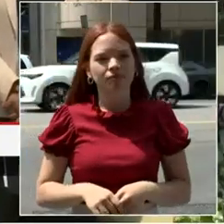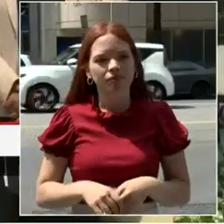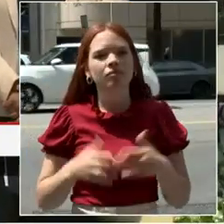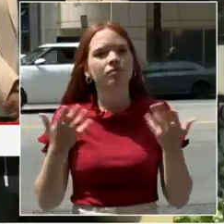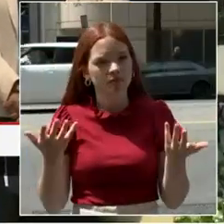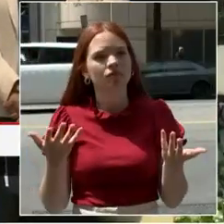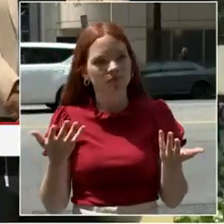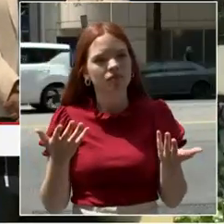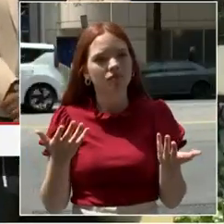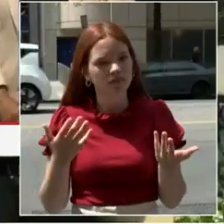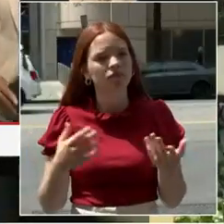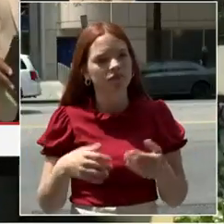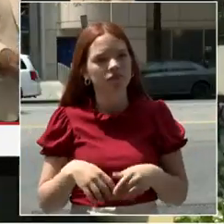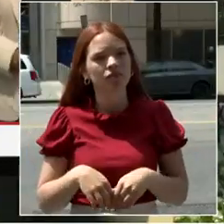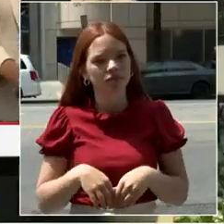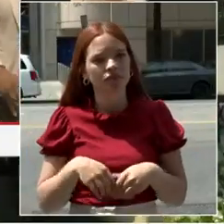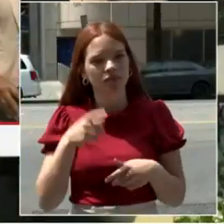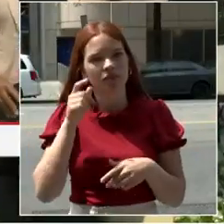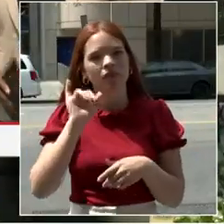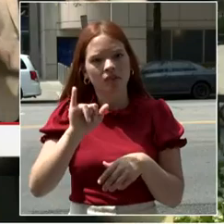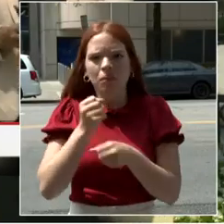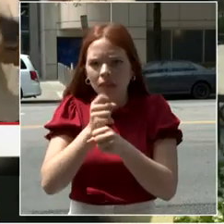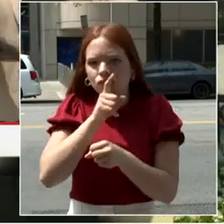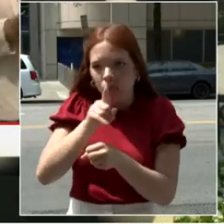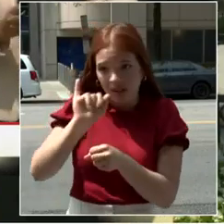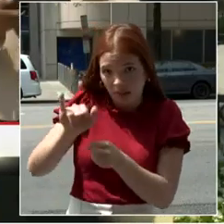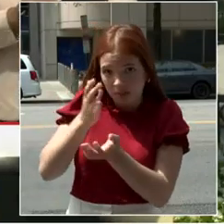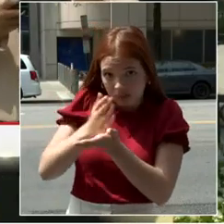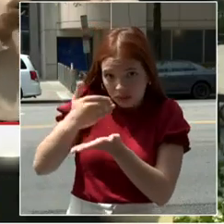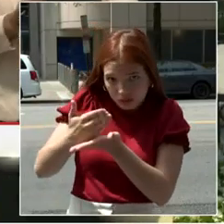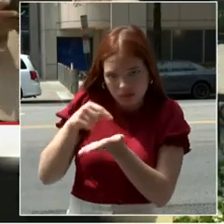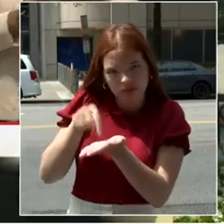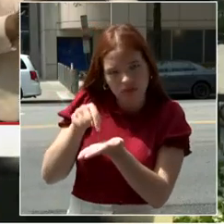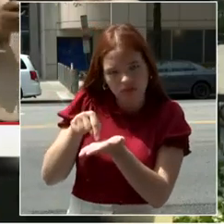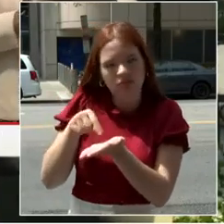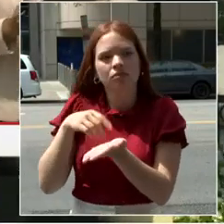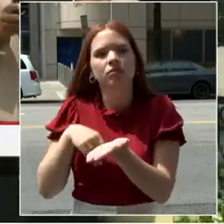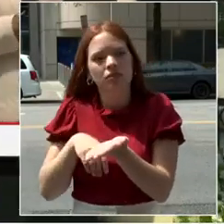see former War II Councilmember Jack Evans in the audience. Good to see you, Jack.